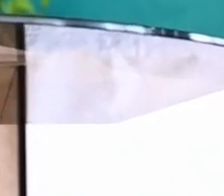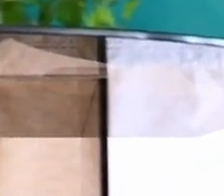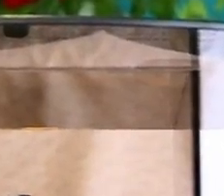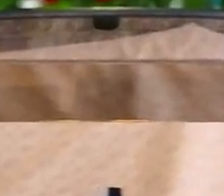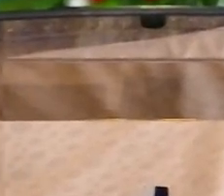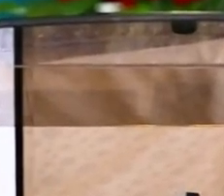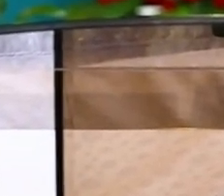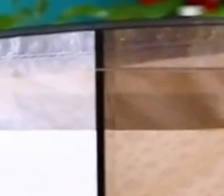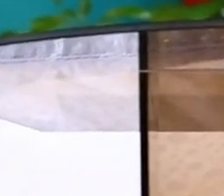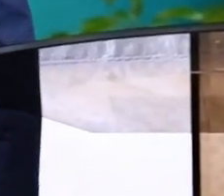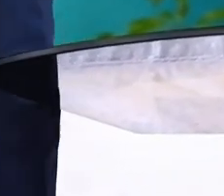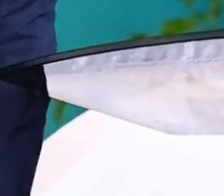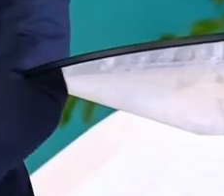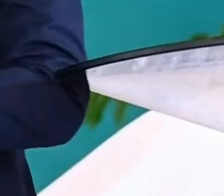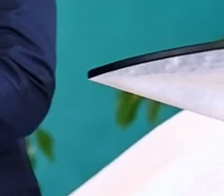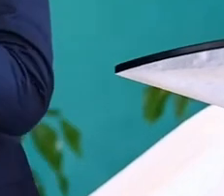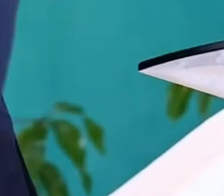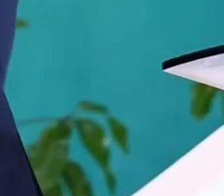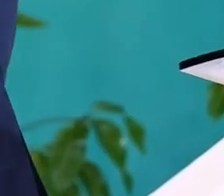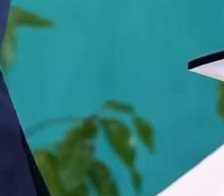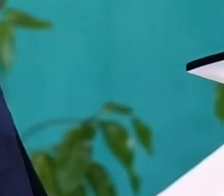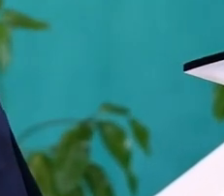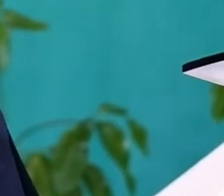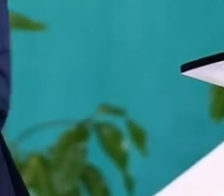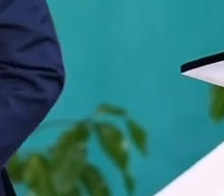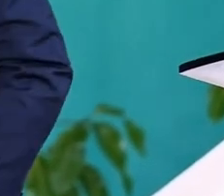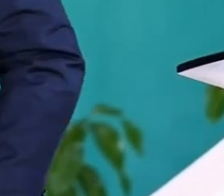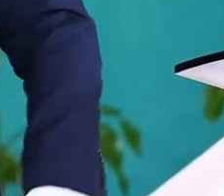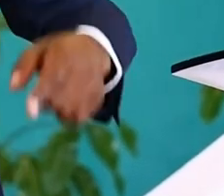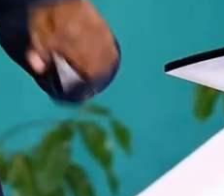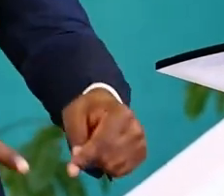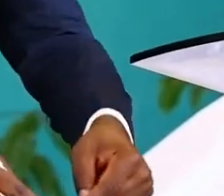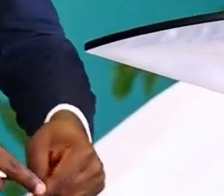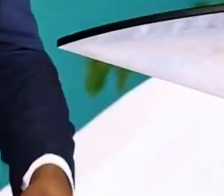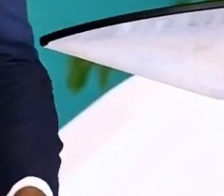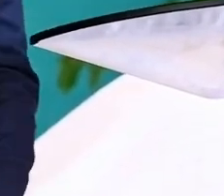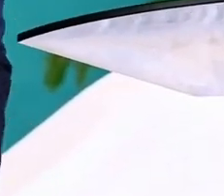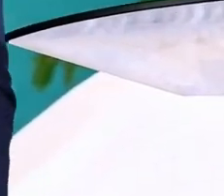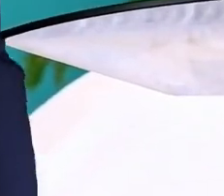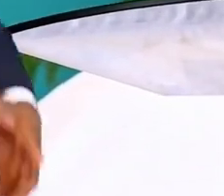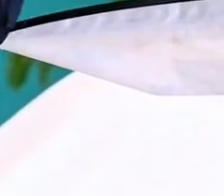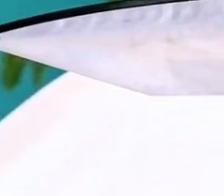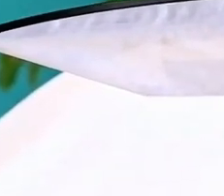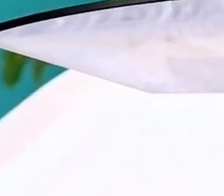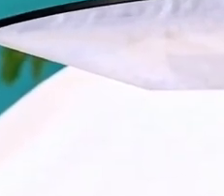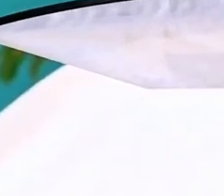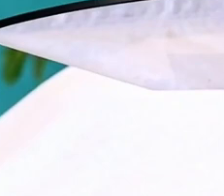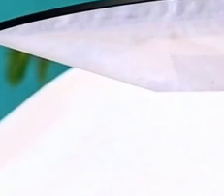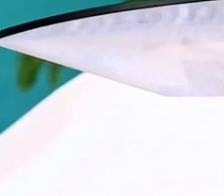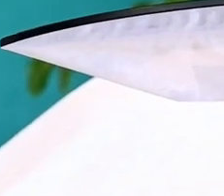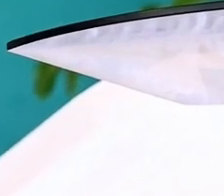walked out throughout the week into dirty corners of life, you may have indulged yourself in an